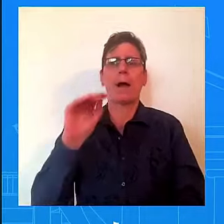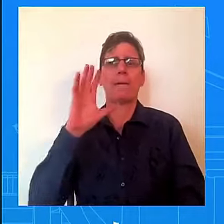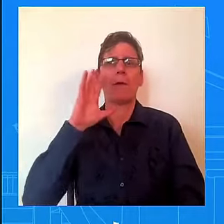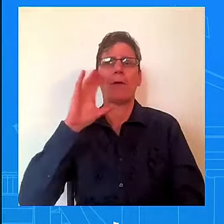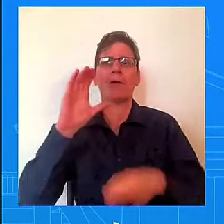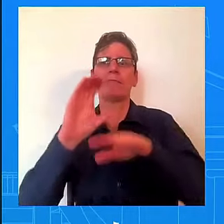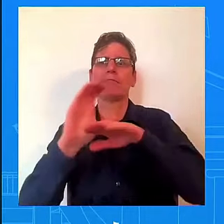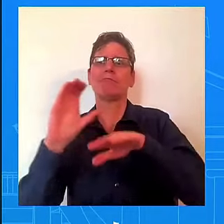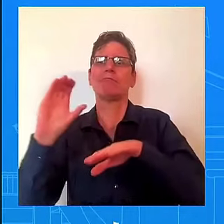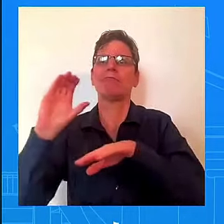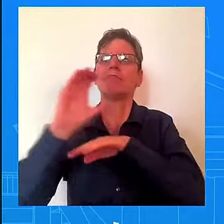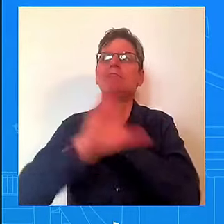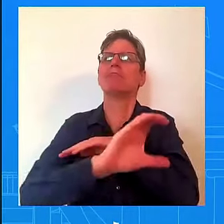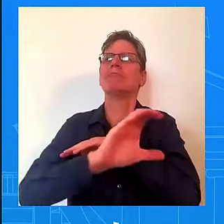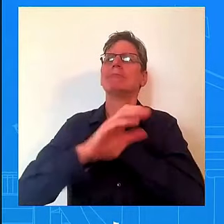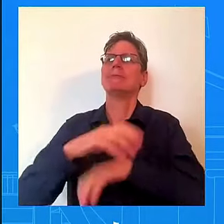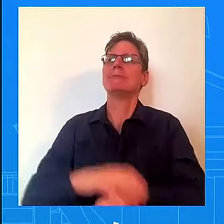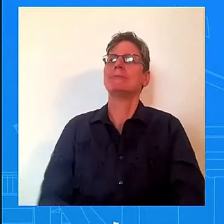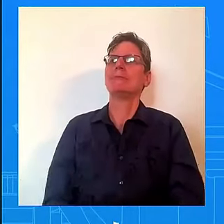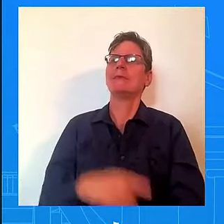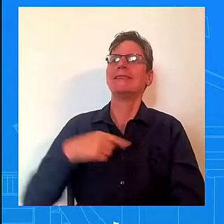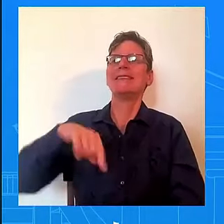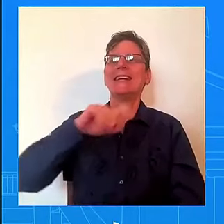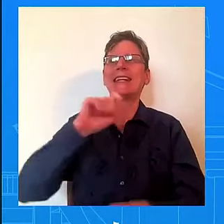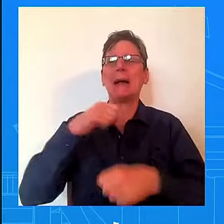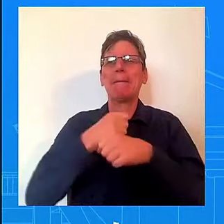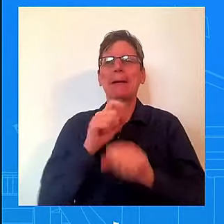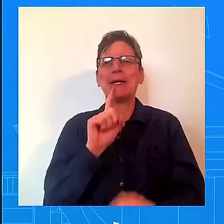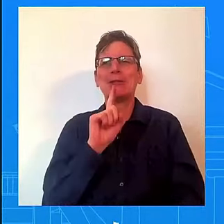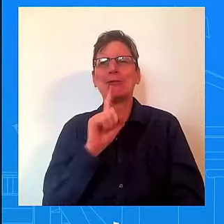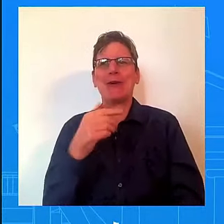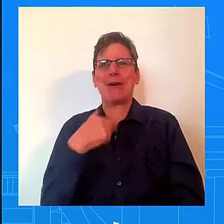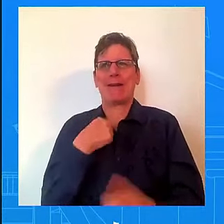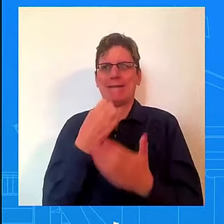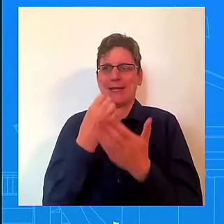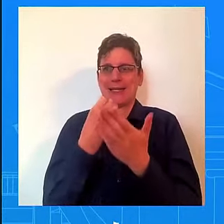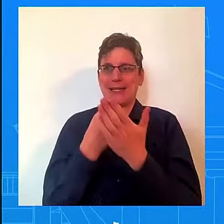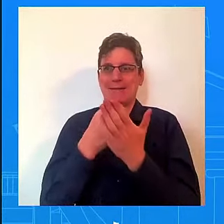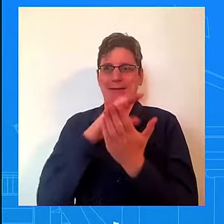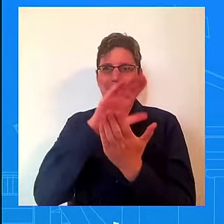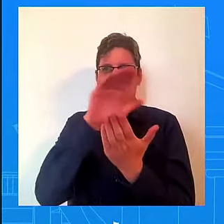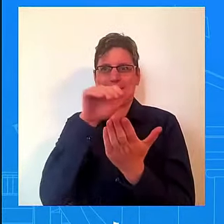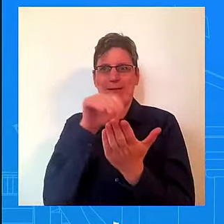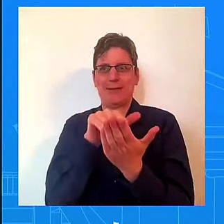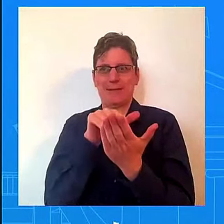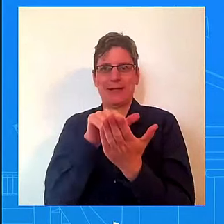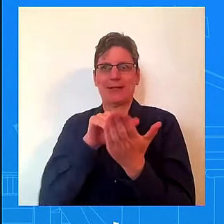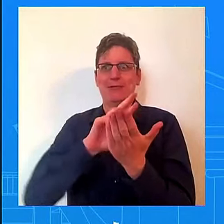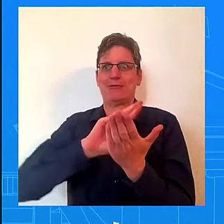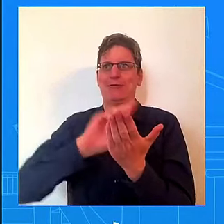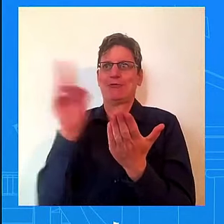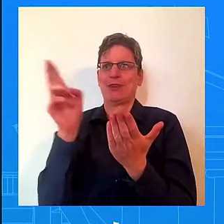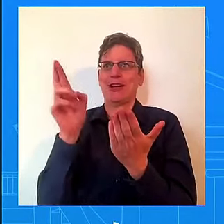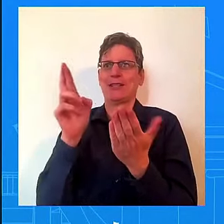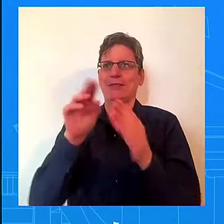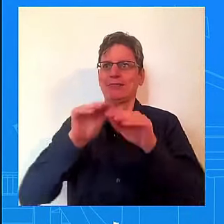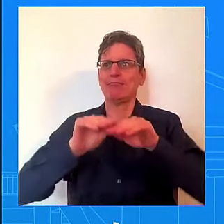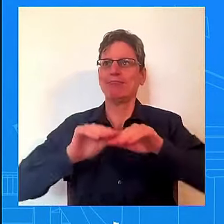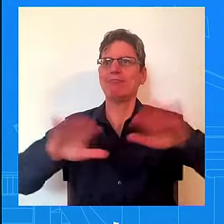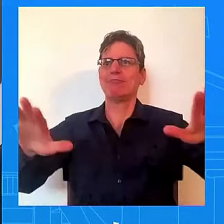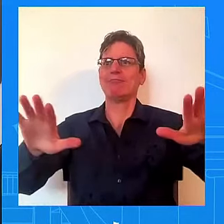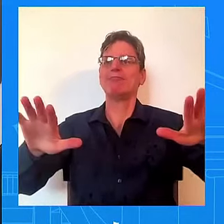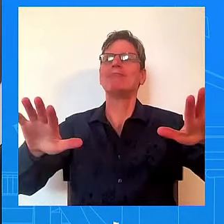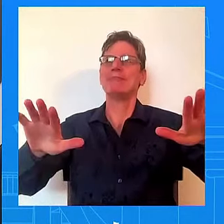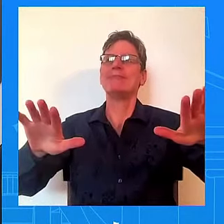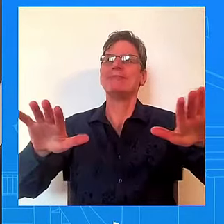middle out. This is all connected – all connected in what the President and this Vice President has tried to do over the three and a half years. I just thought it has to believe that